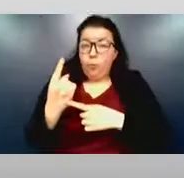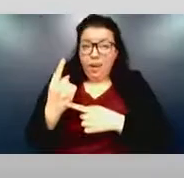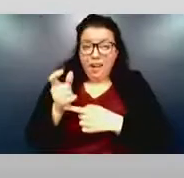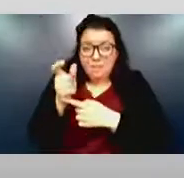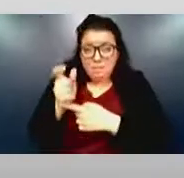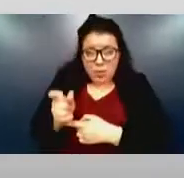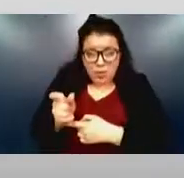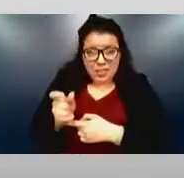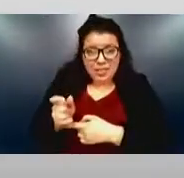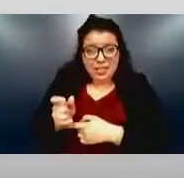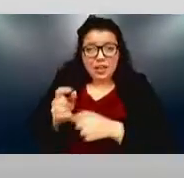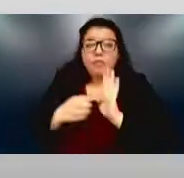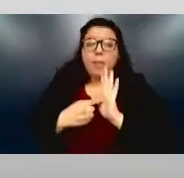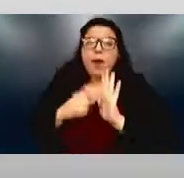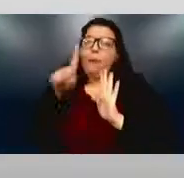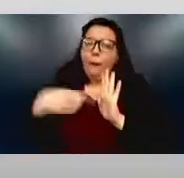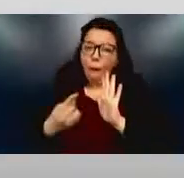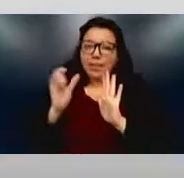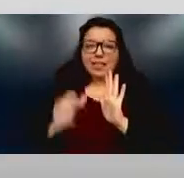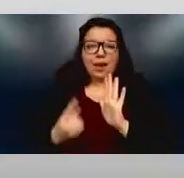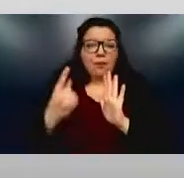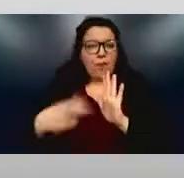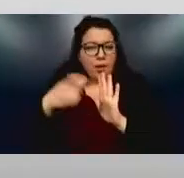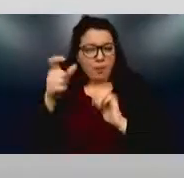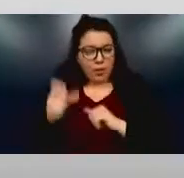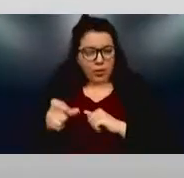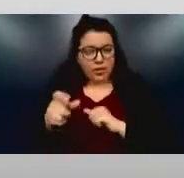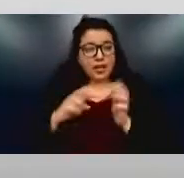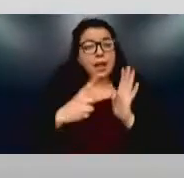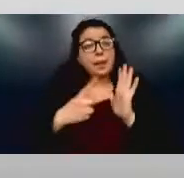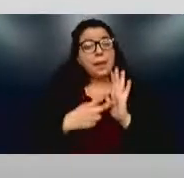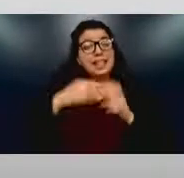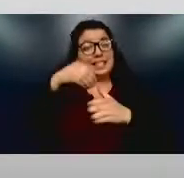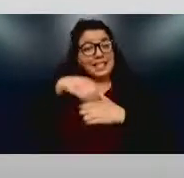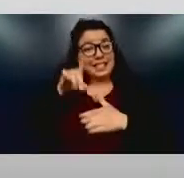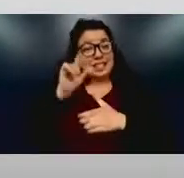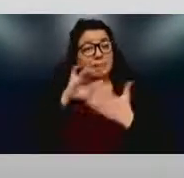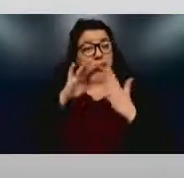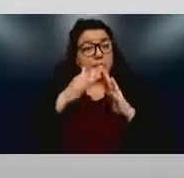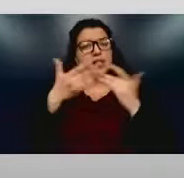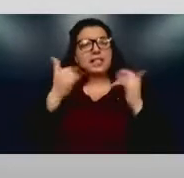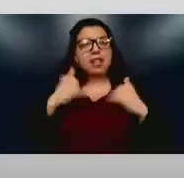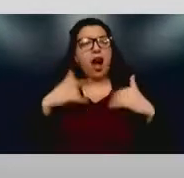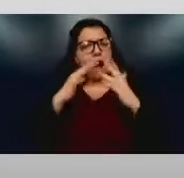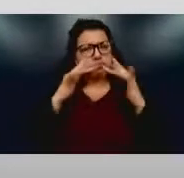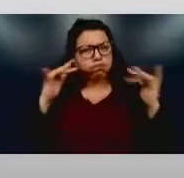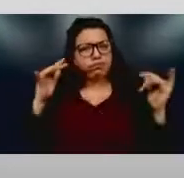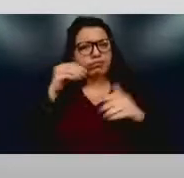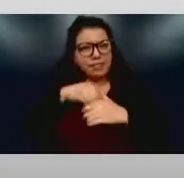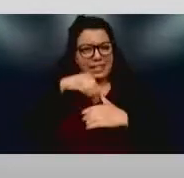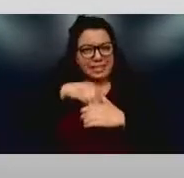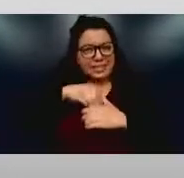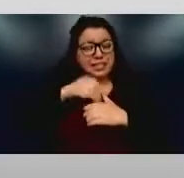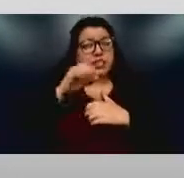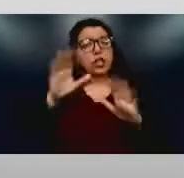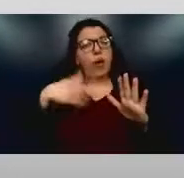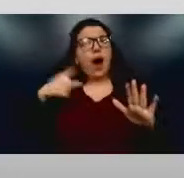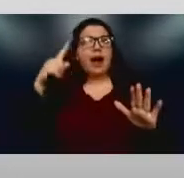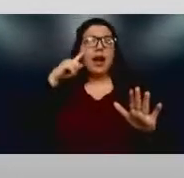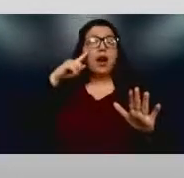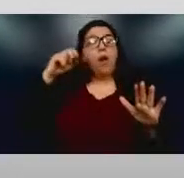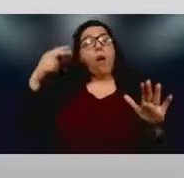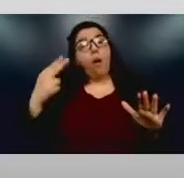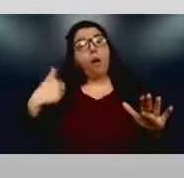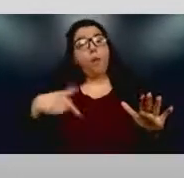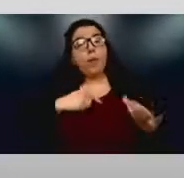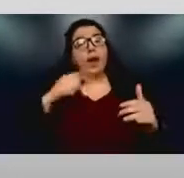great diversity within the disability community. So we need to listen to a lot of voices. I hear sometimes that, you know, groups say, well, we have a person with a disability